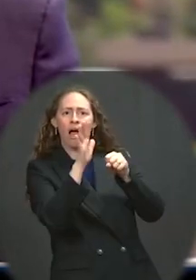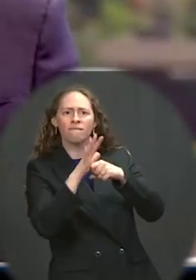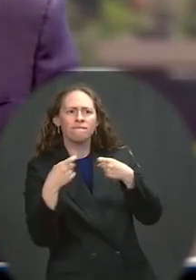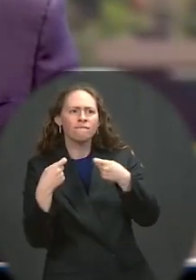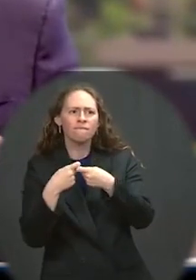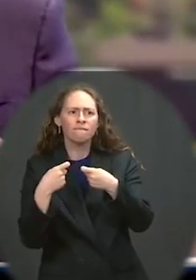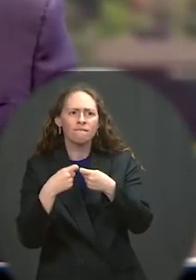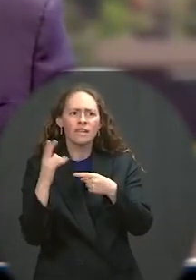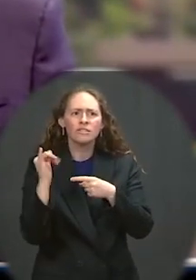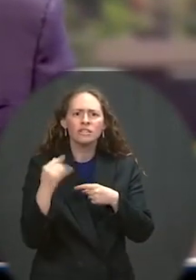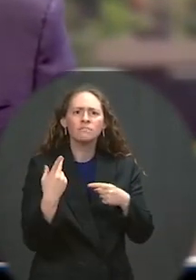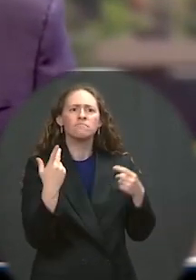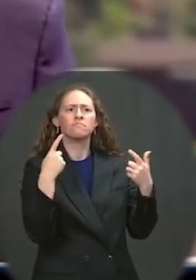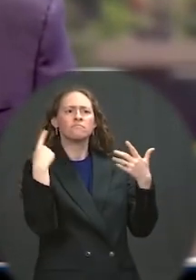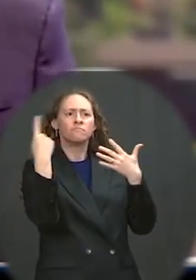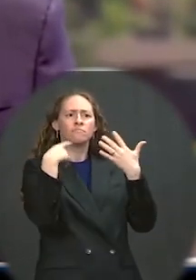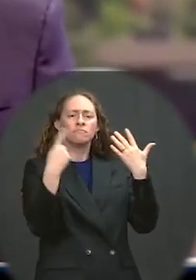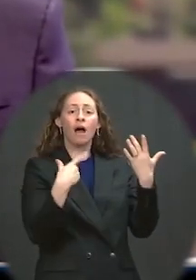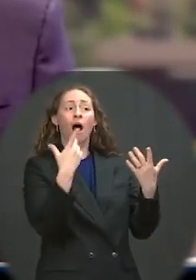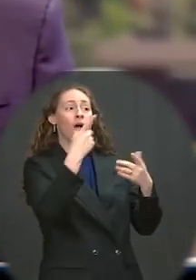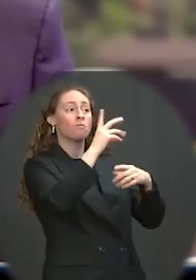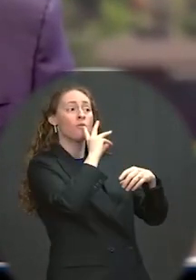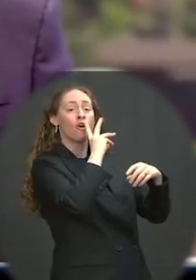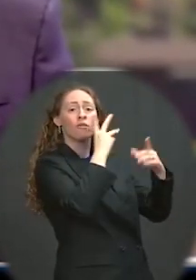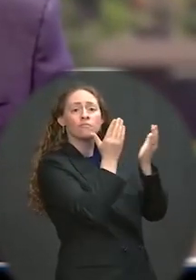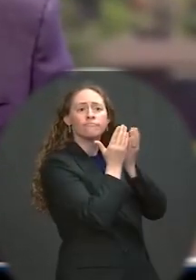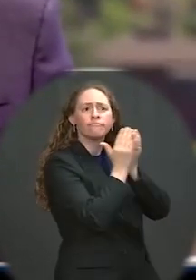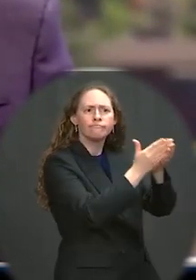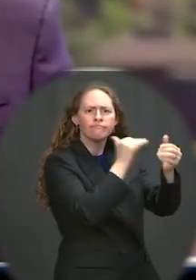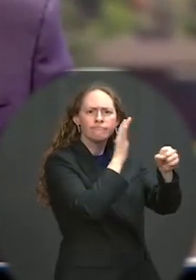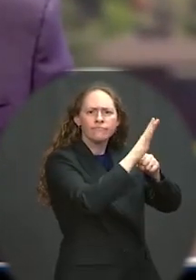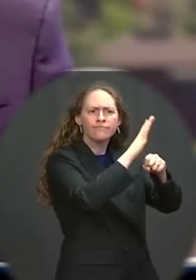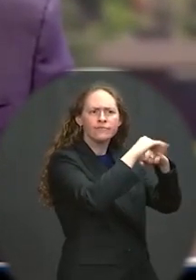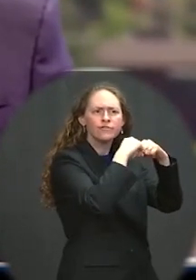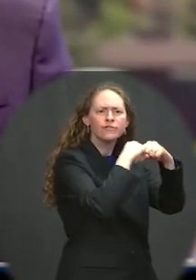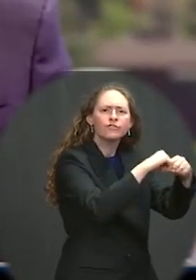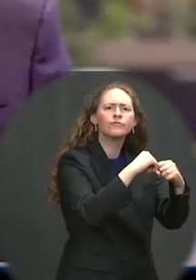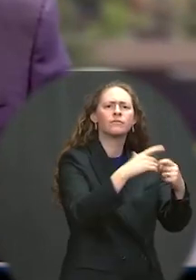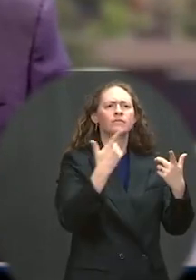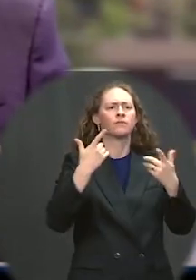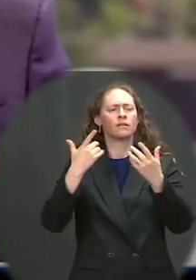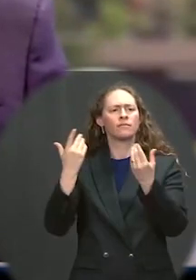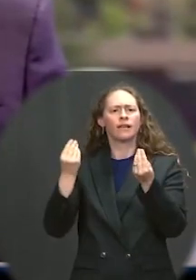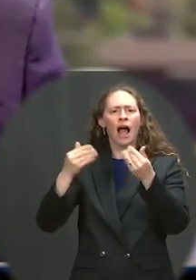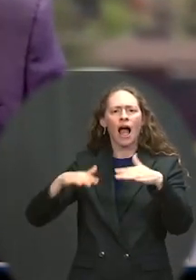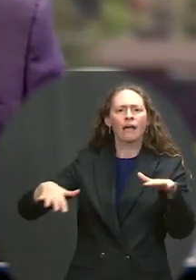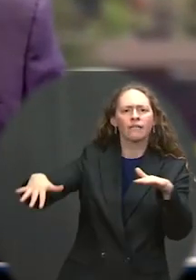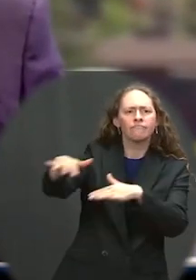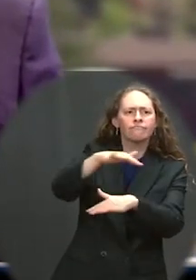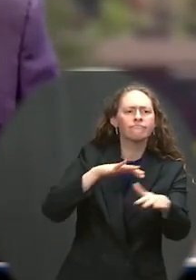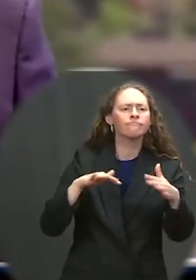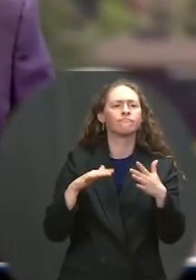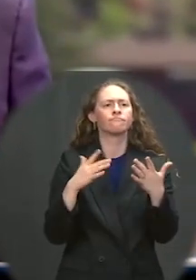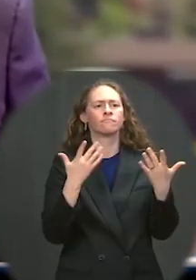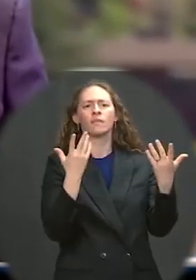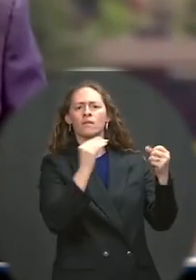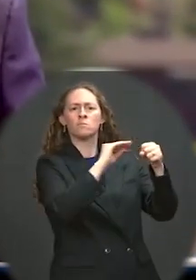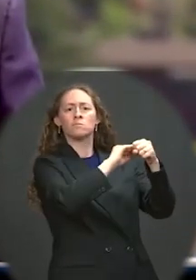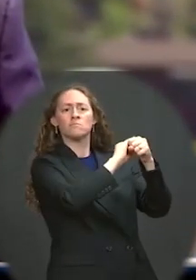And that's where the Coast Guard excels. Pandemic response would not necessarily have been considered a Coast Guard mission until